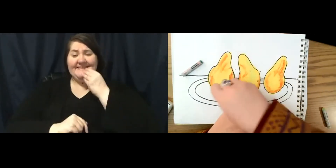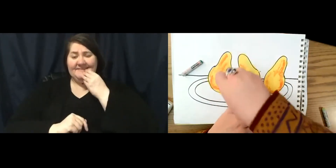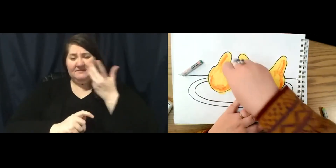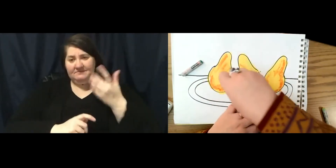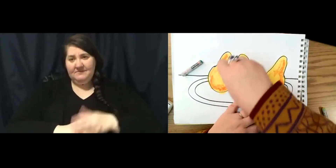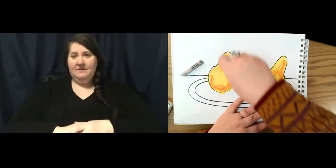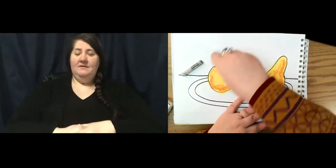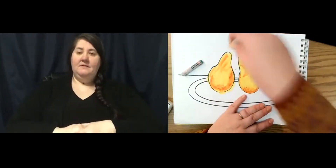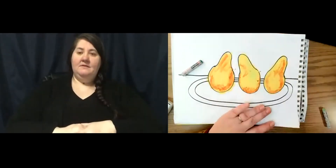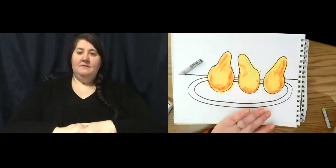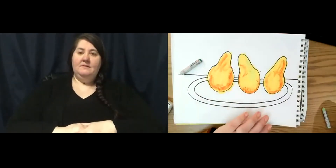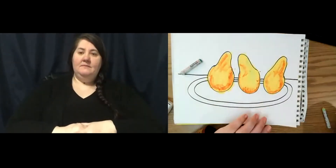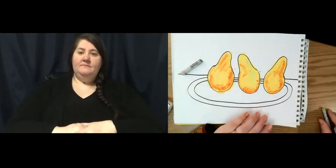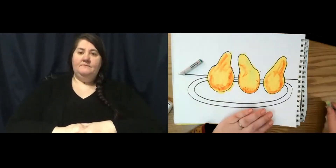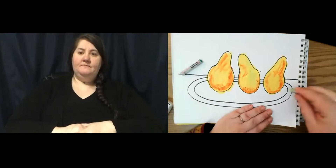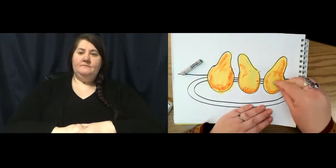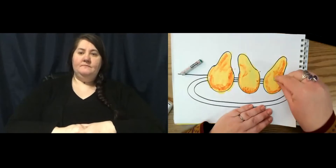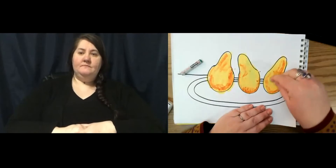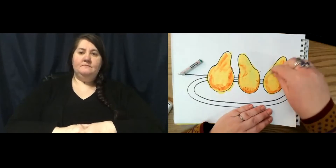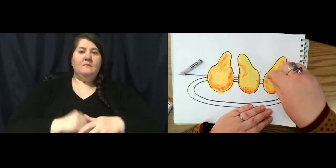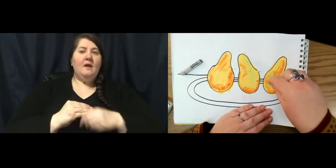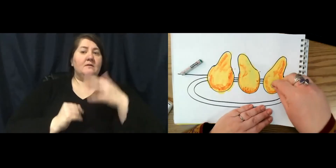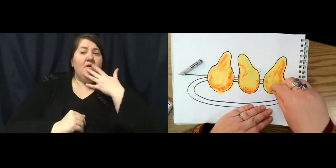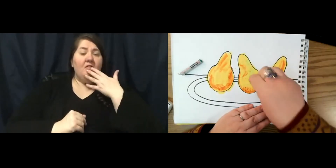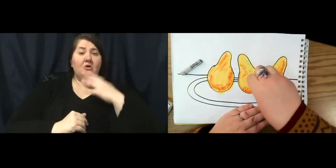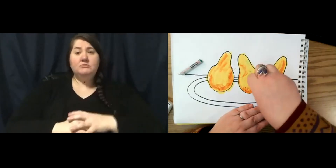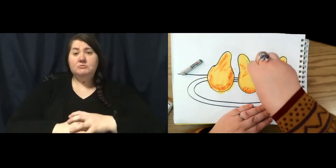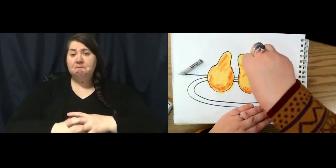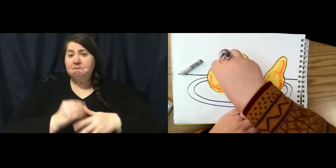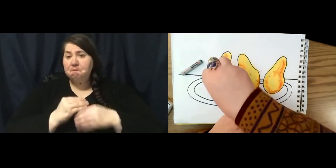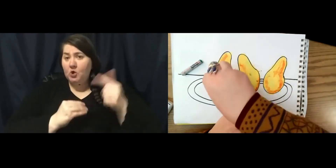So I would add those colors, add a little bit of green.